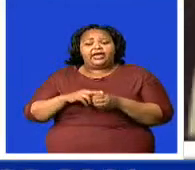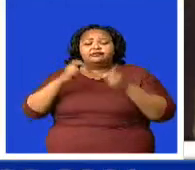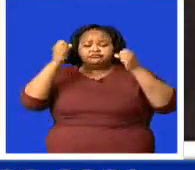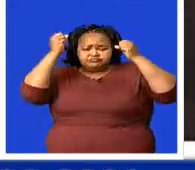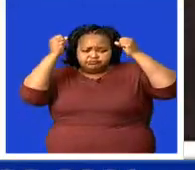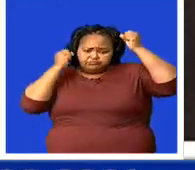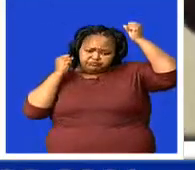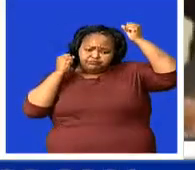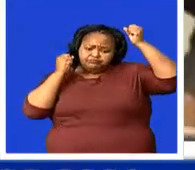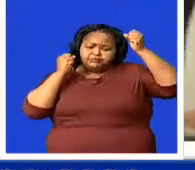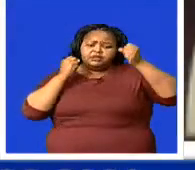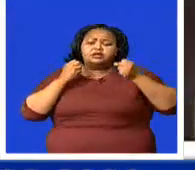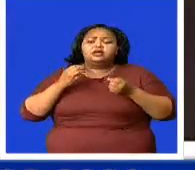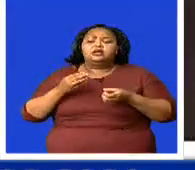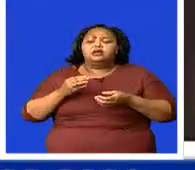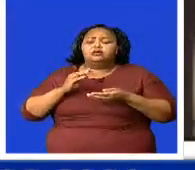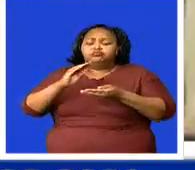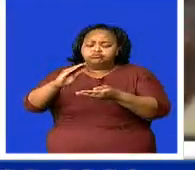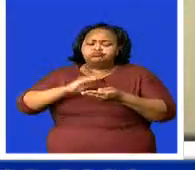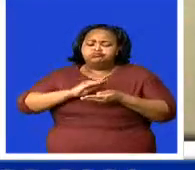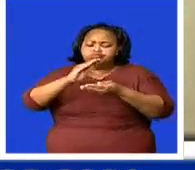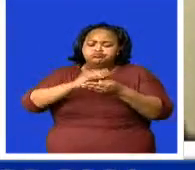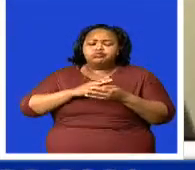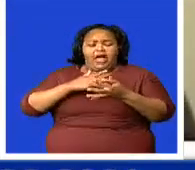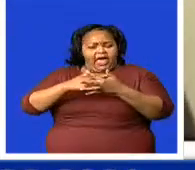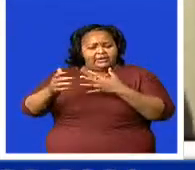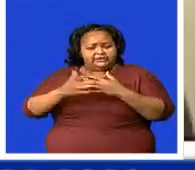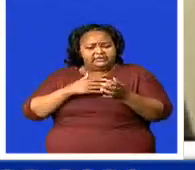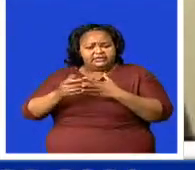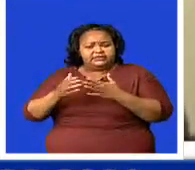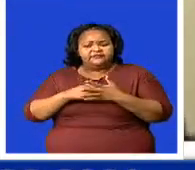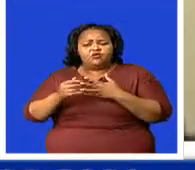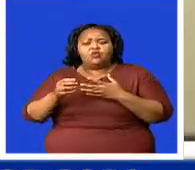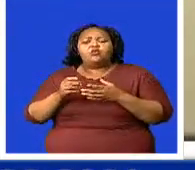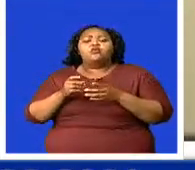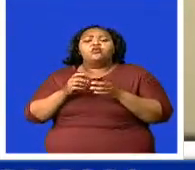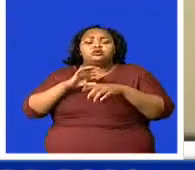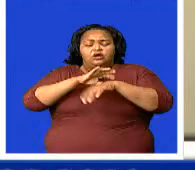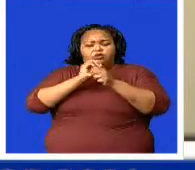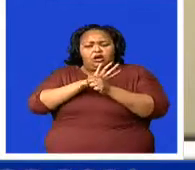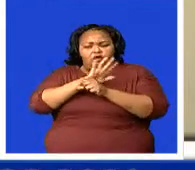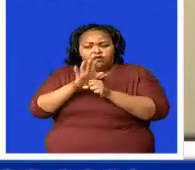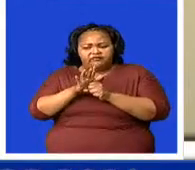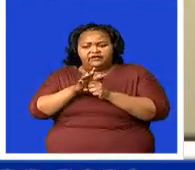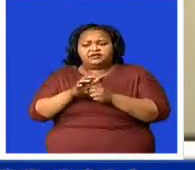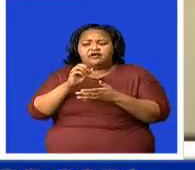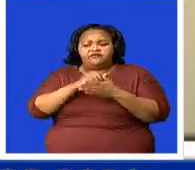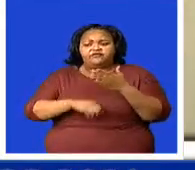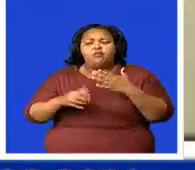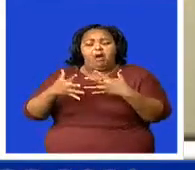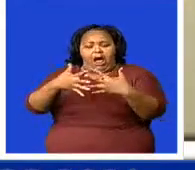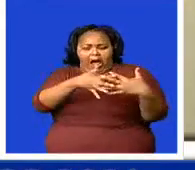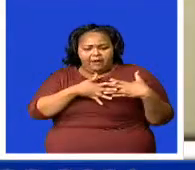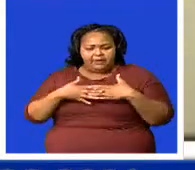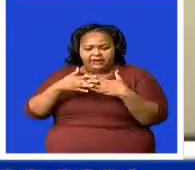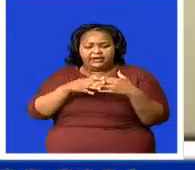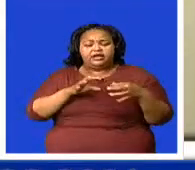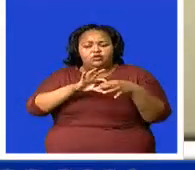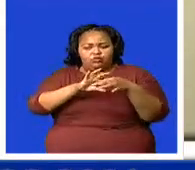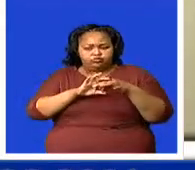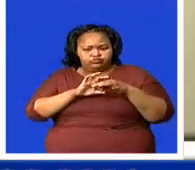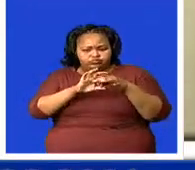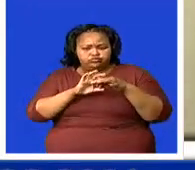COVID-19 medical equipment and supplies from the Department of Defense, an American organization. The